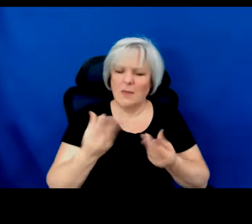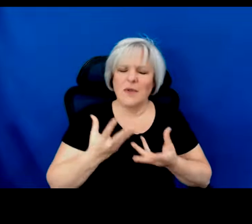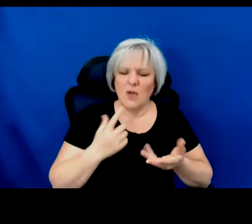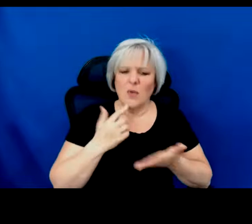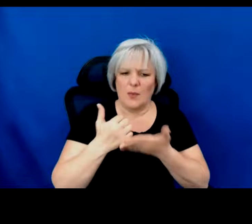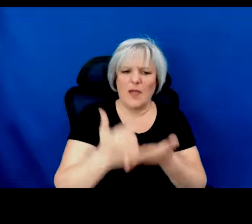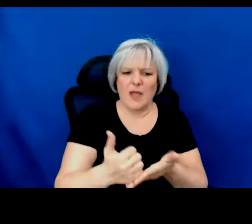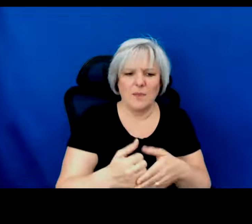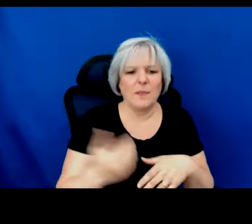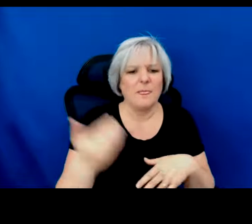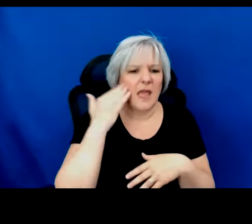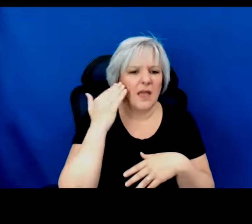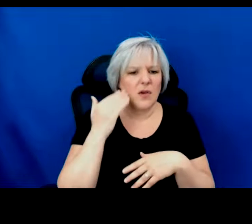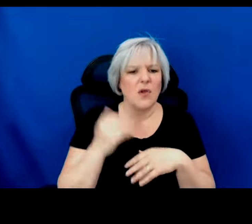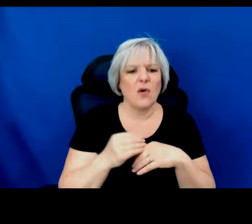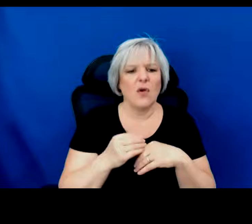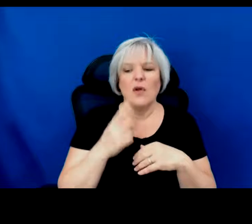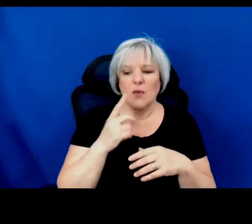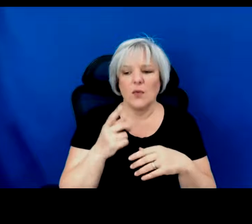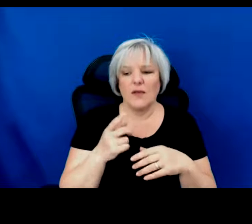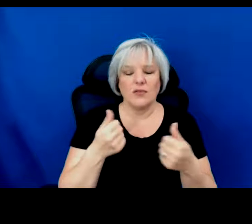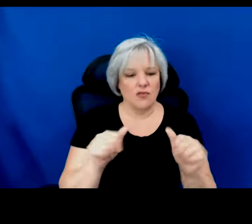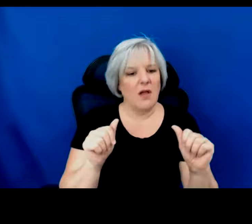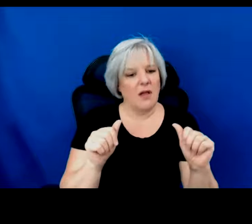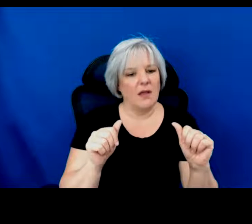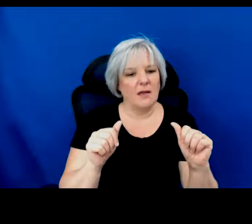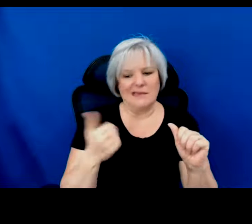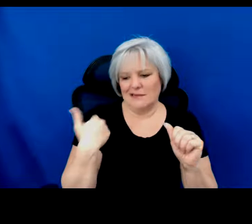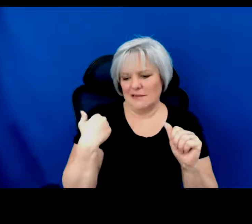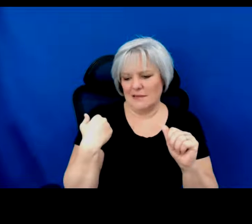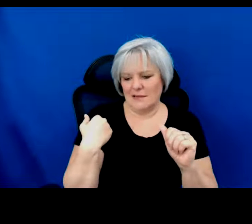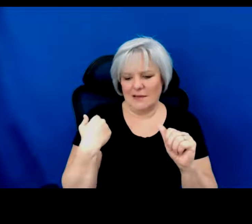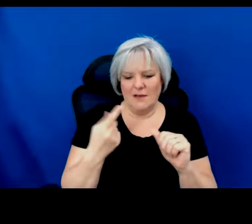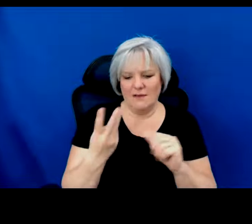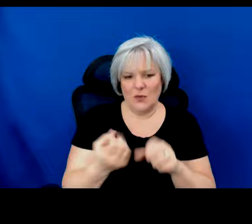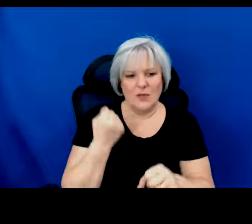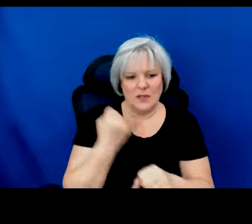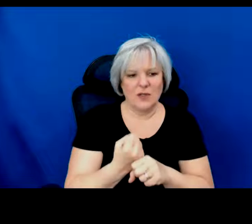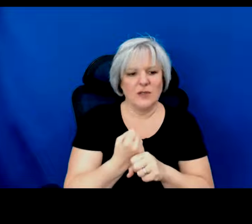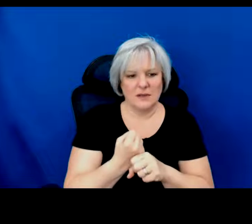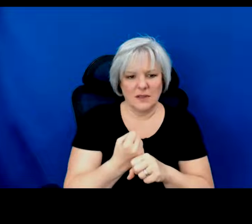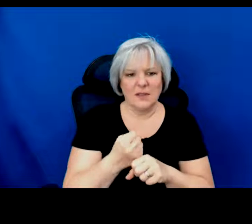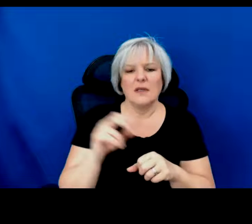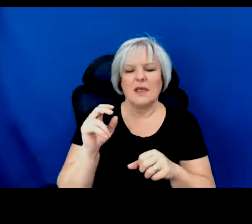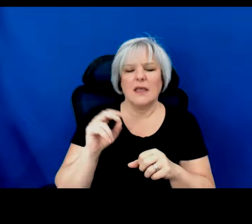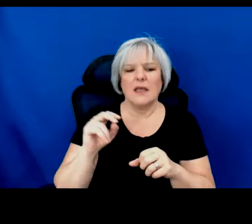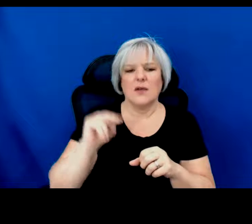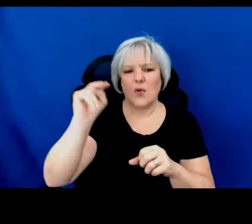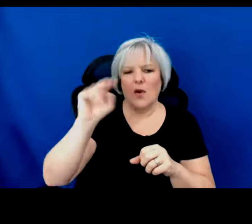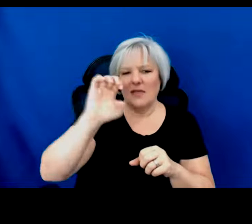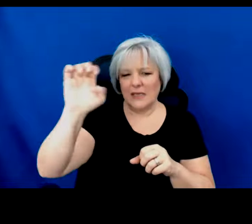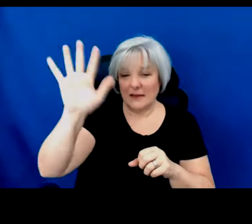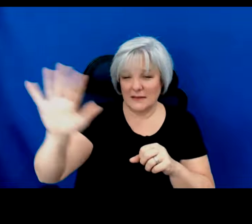I know we've made a concerted effort in the last couple of years in the NIFA region in New England to identify